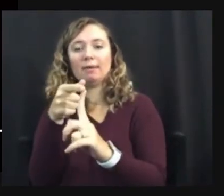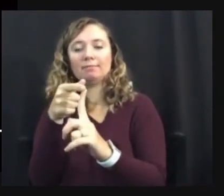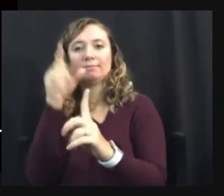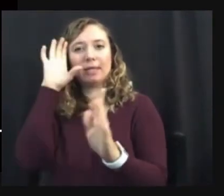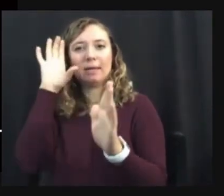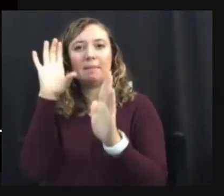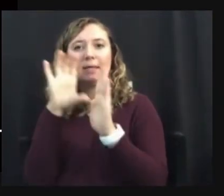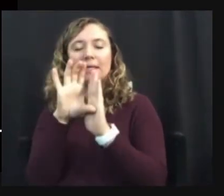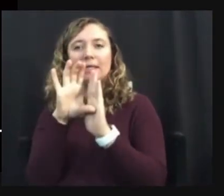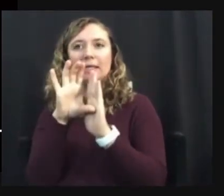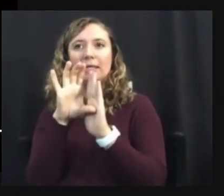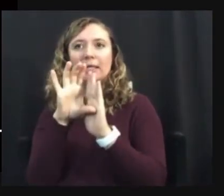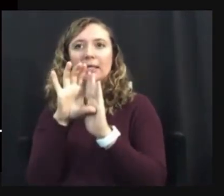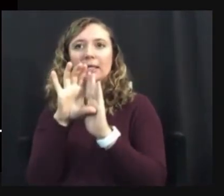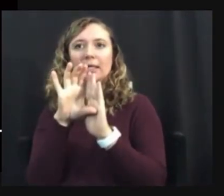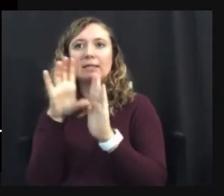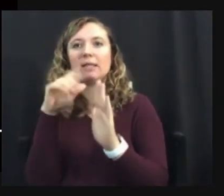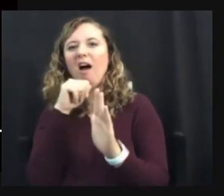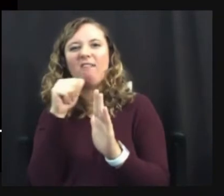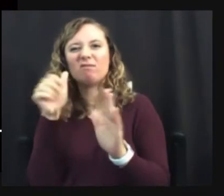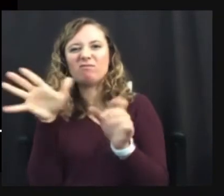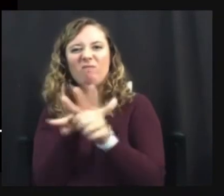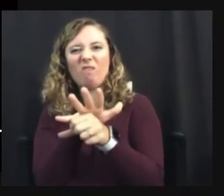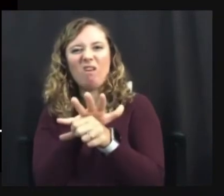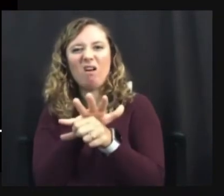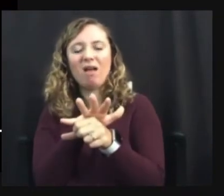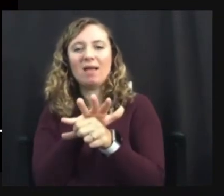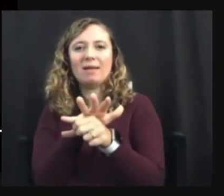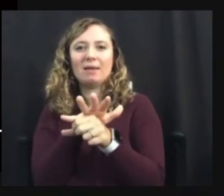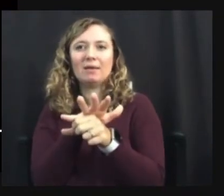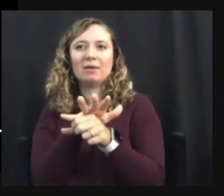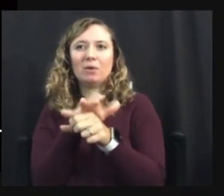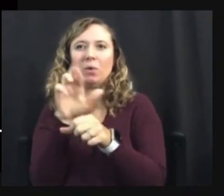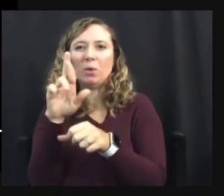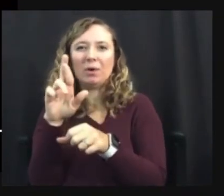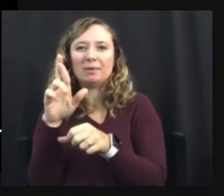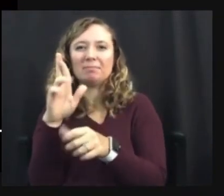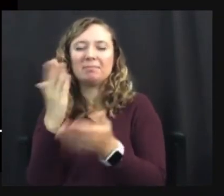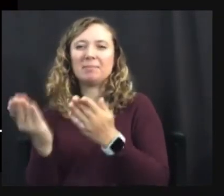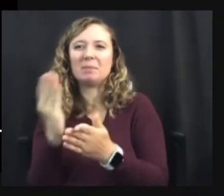vivid or is incomplete or it's dimmed out.